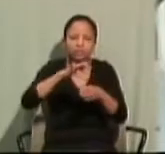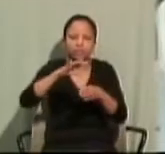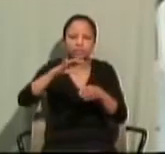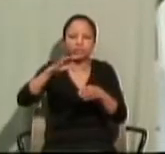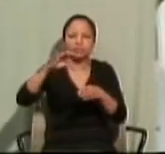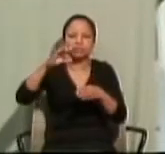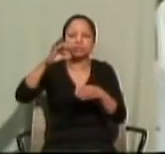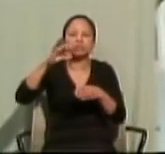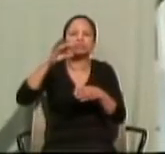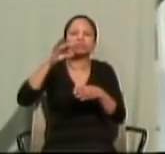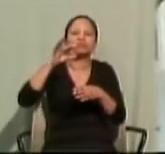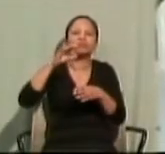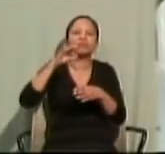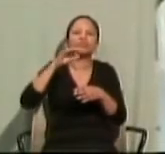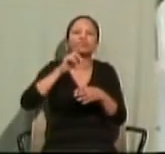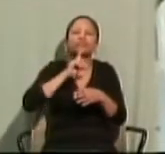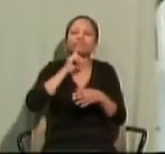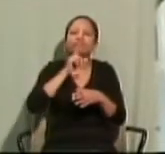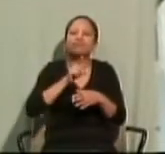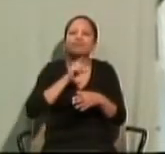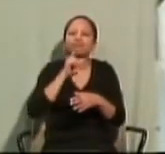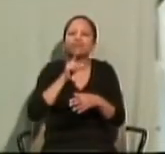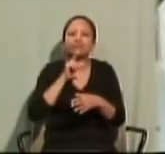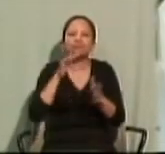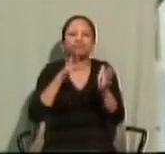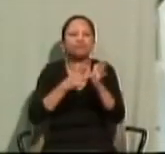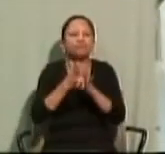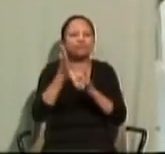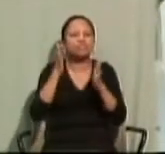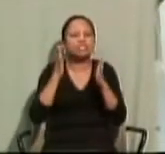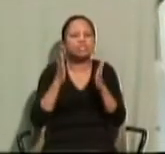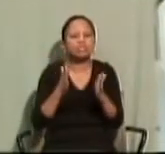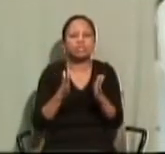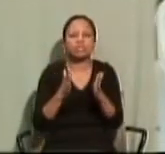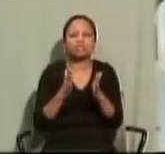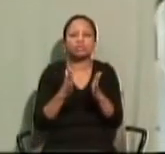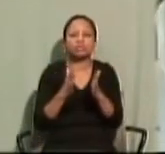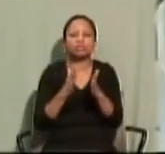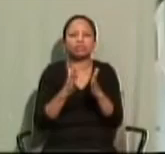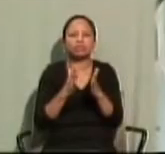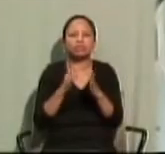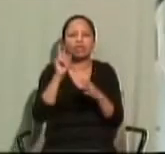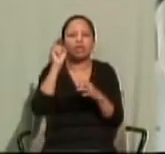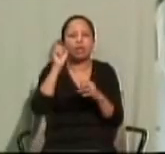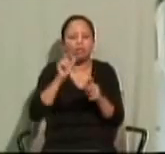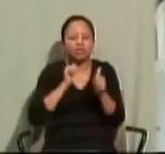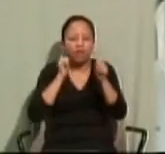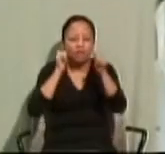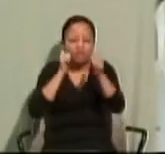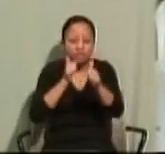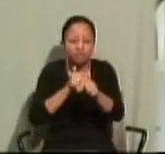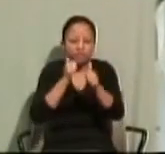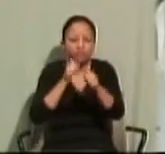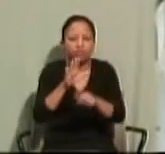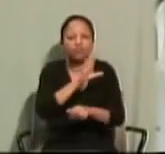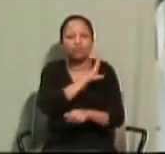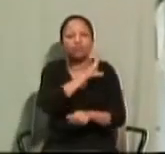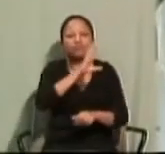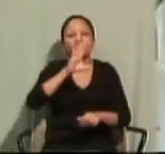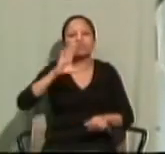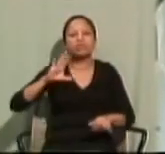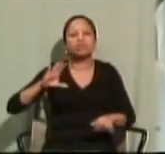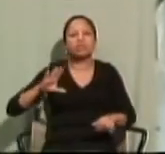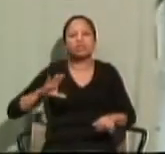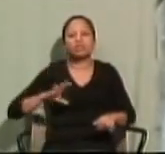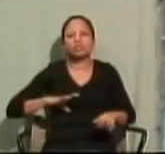Christianity is about. We have to follow the Spirit of Christ, to be